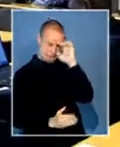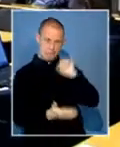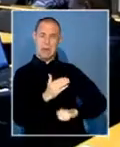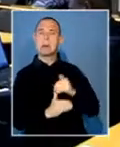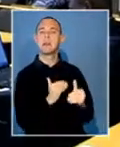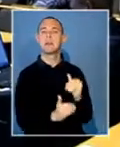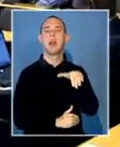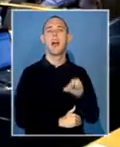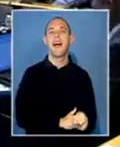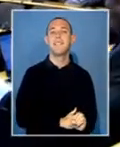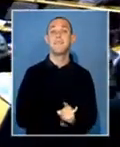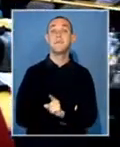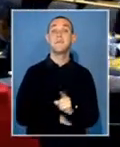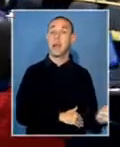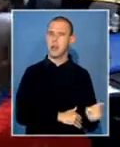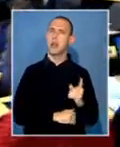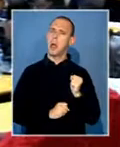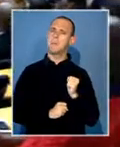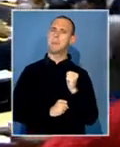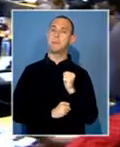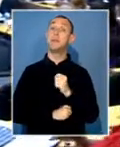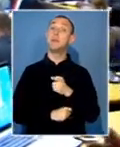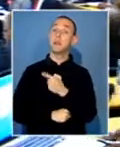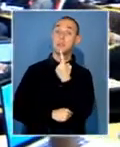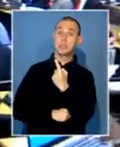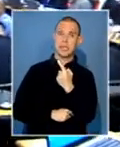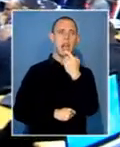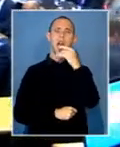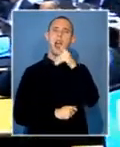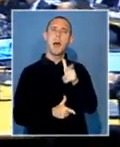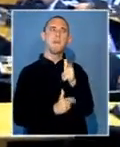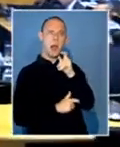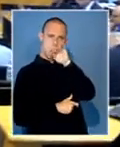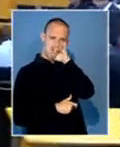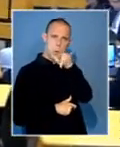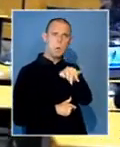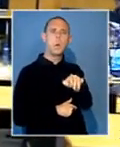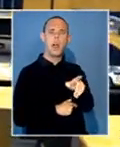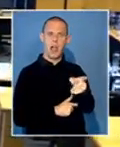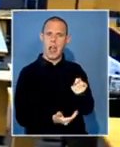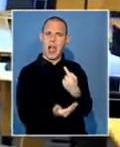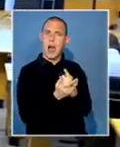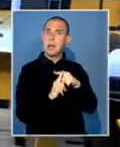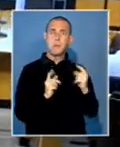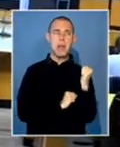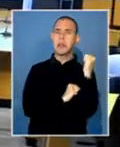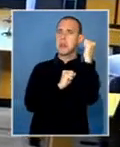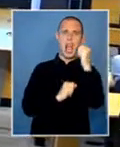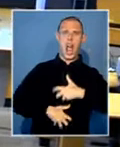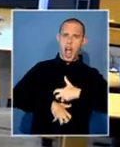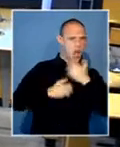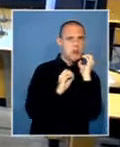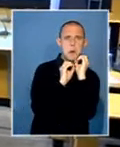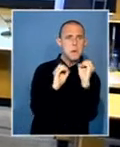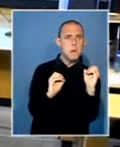adamant that police shot tear gas into the crowd, who were protesting peacefully that week, and further argue that the miners were not